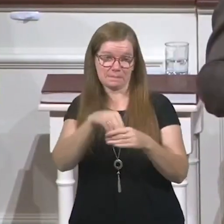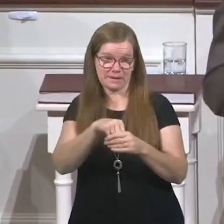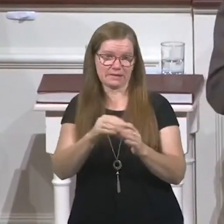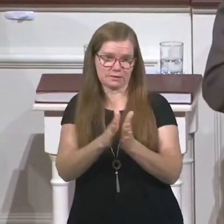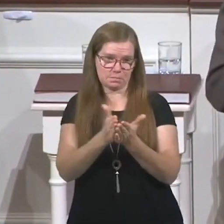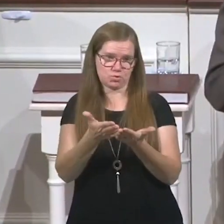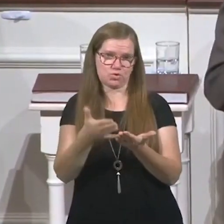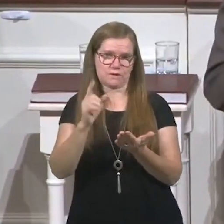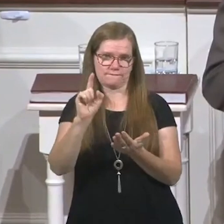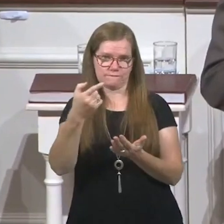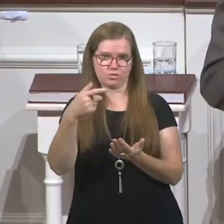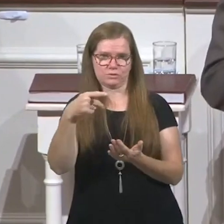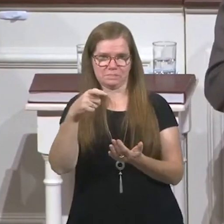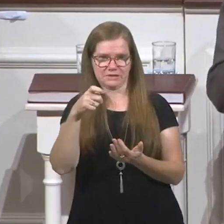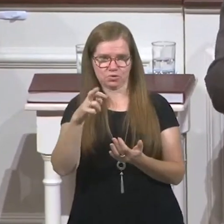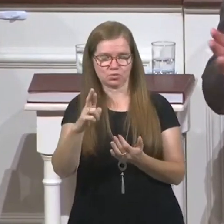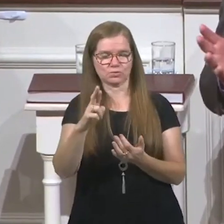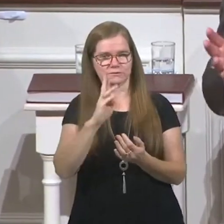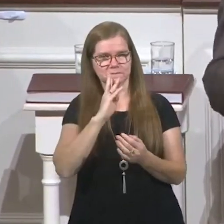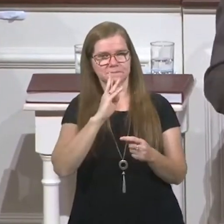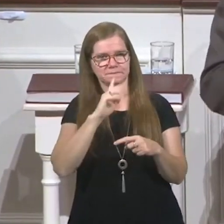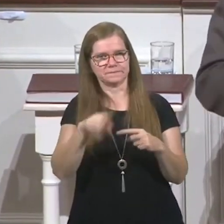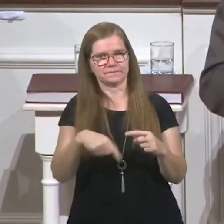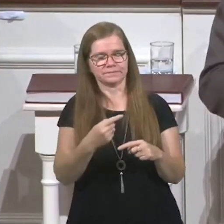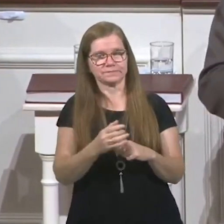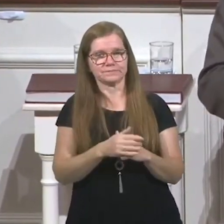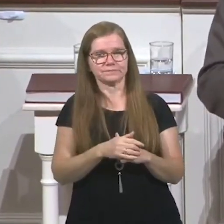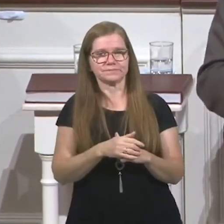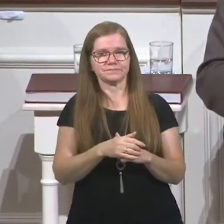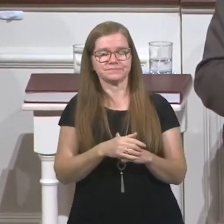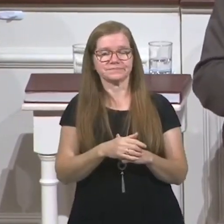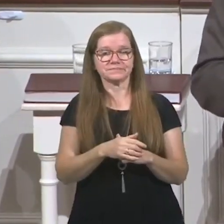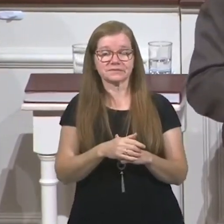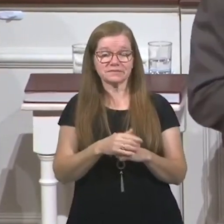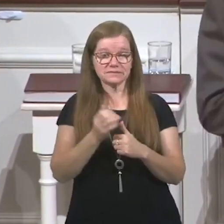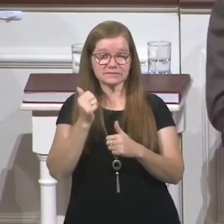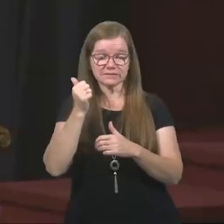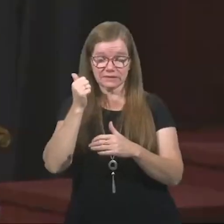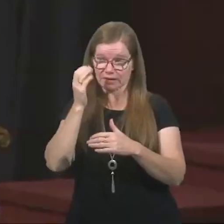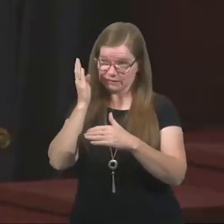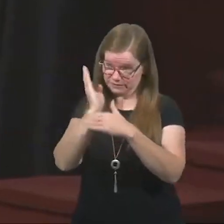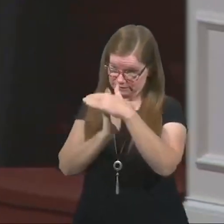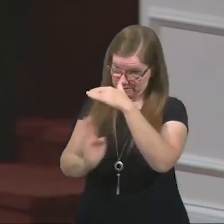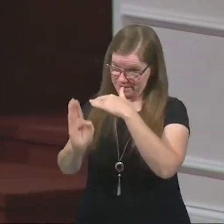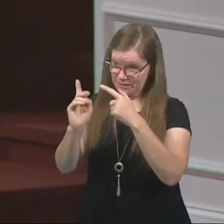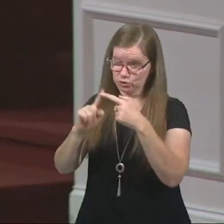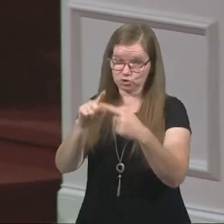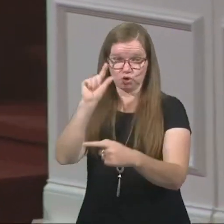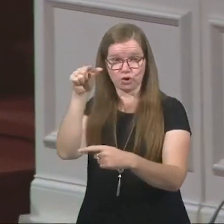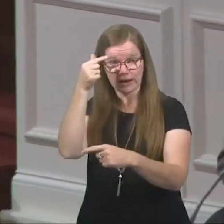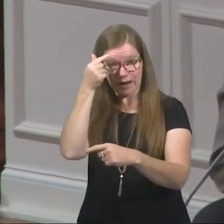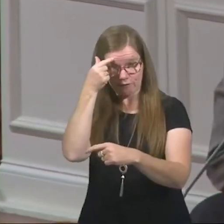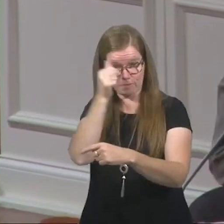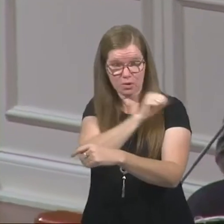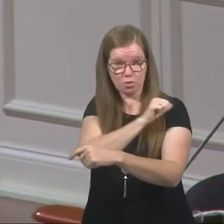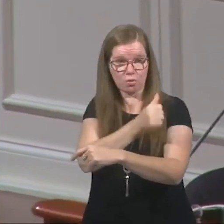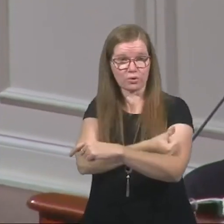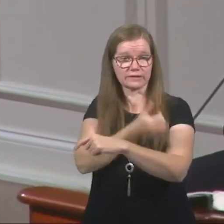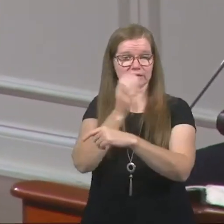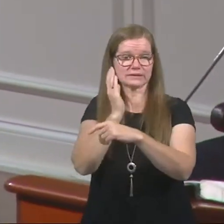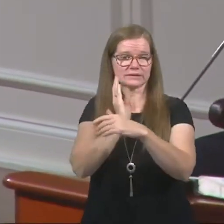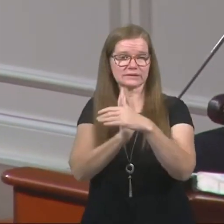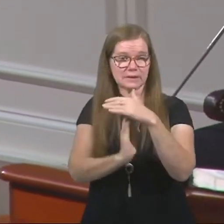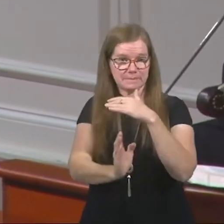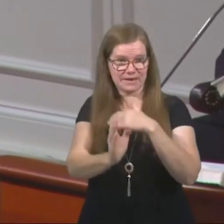Peter that he spoke about, submitting to our government authorities and the ordinance of men, submitting in our